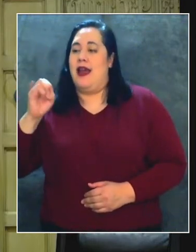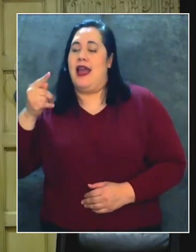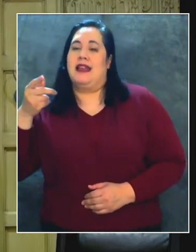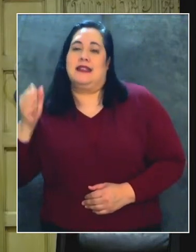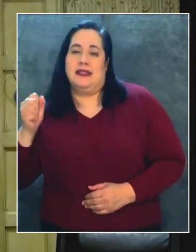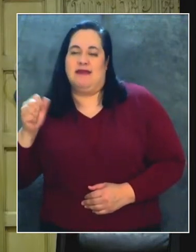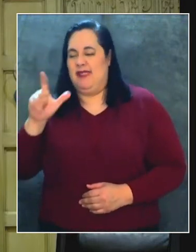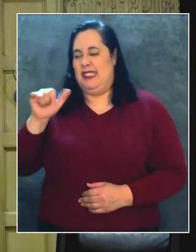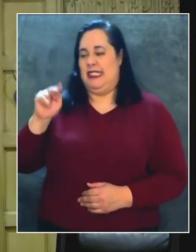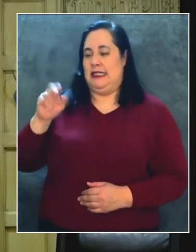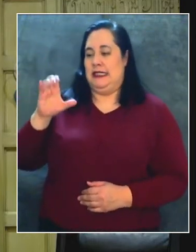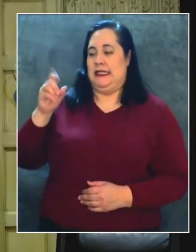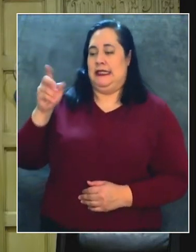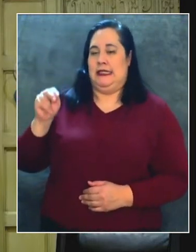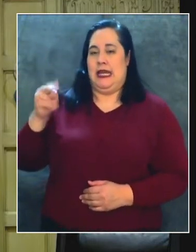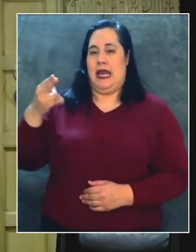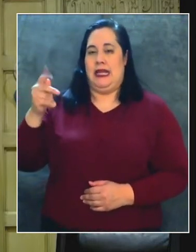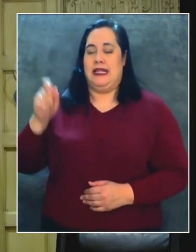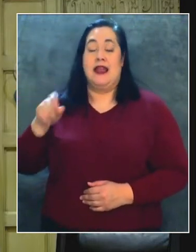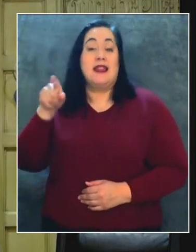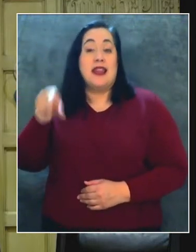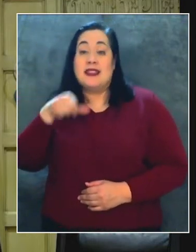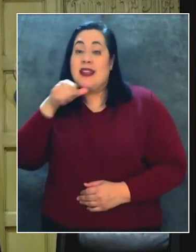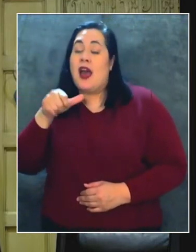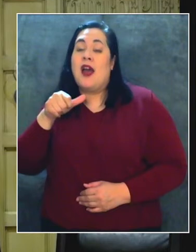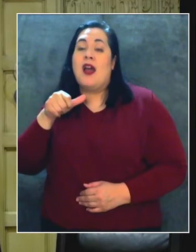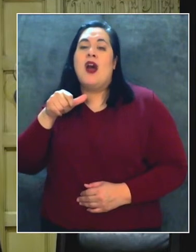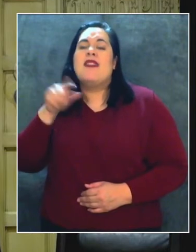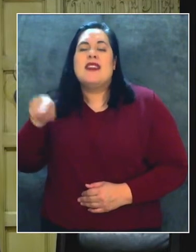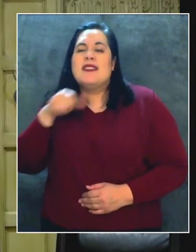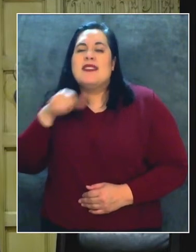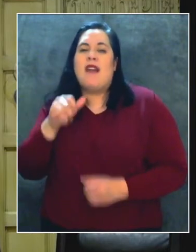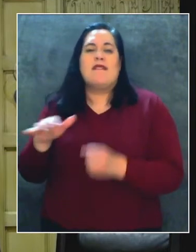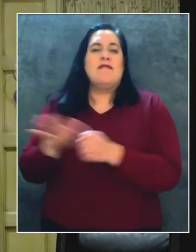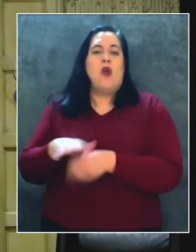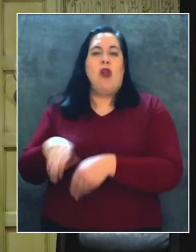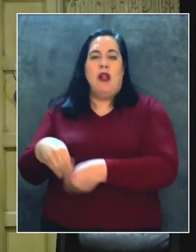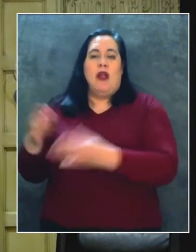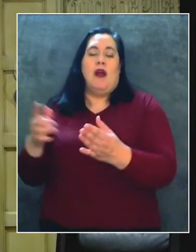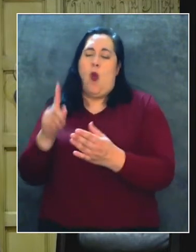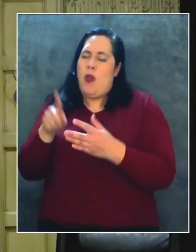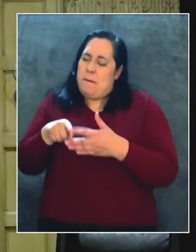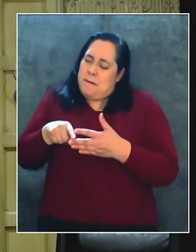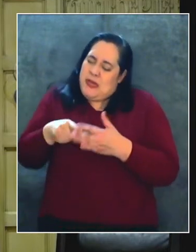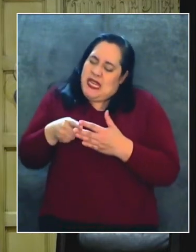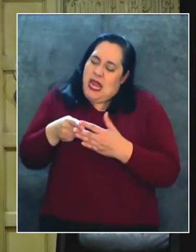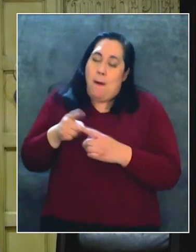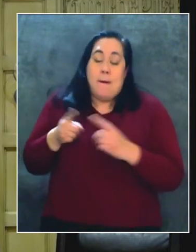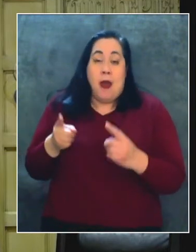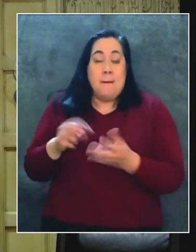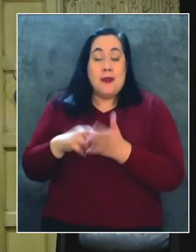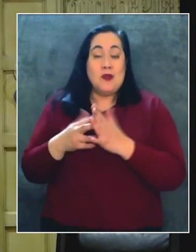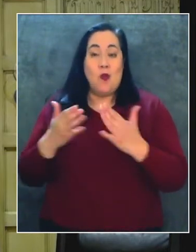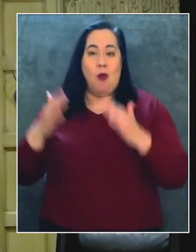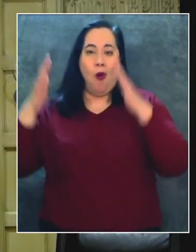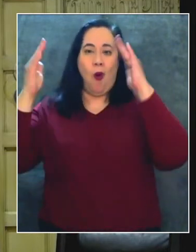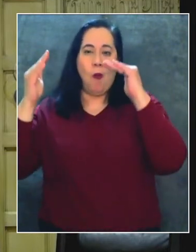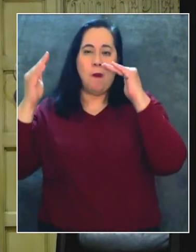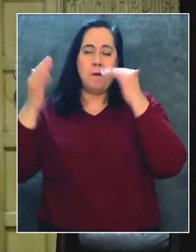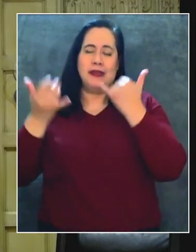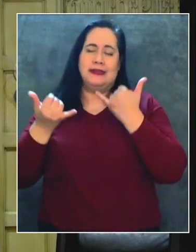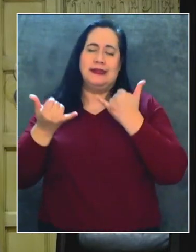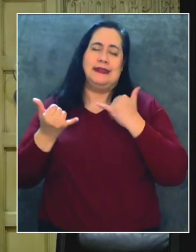but it gives us hope. However, we continue in a moment of suffering.